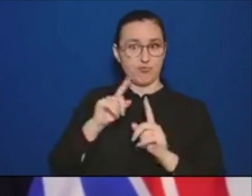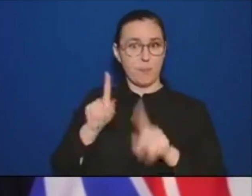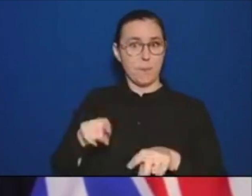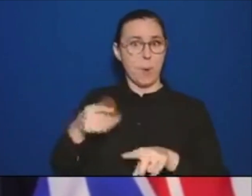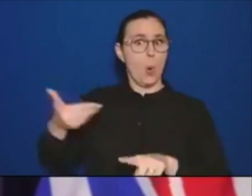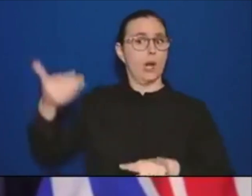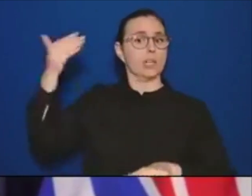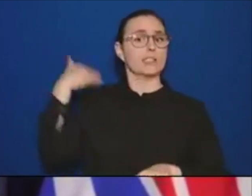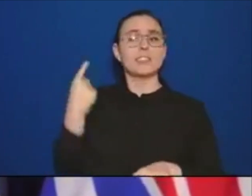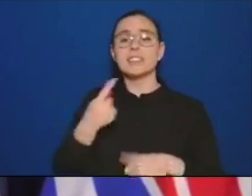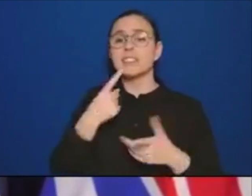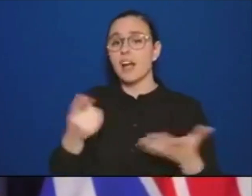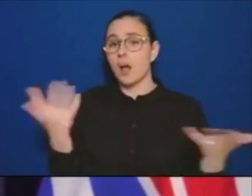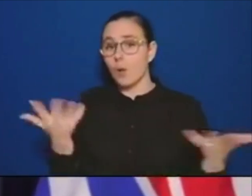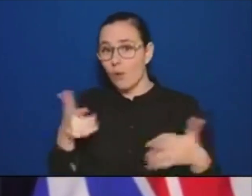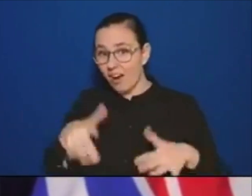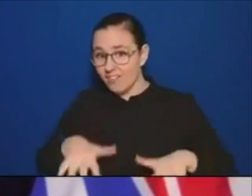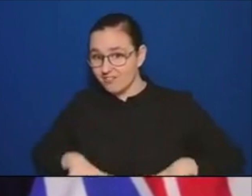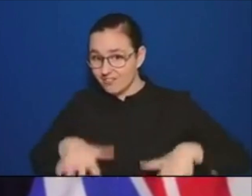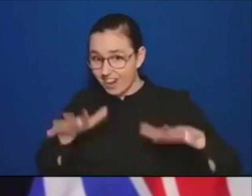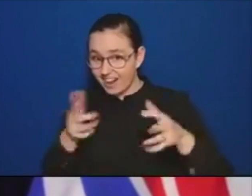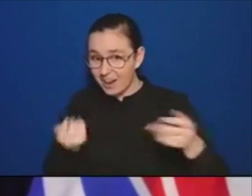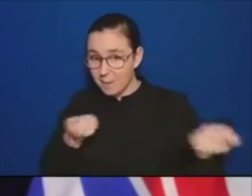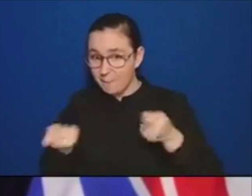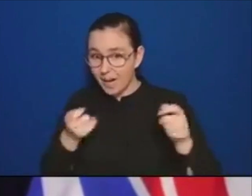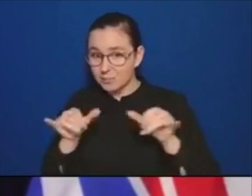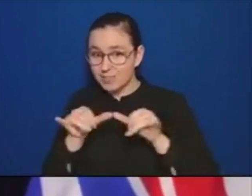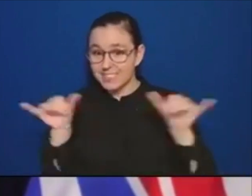Is this something the government is currently reviewing?